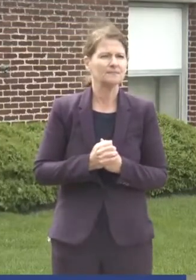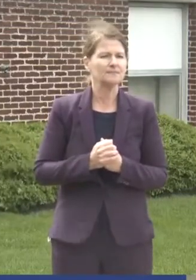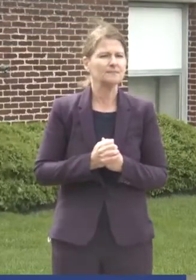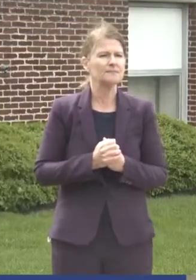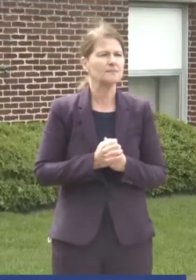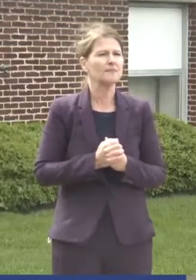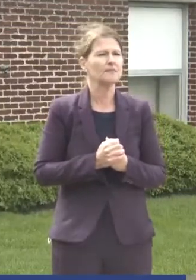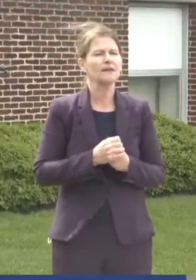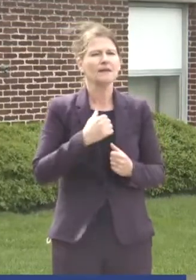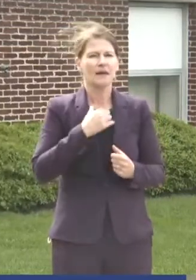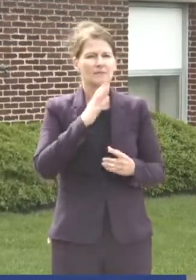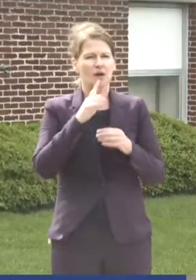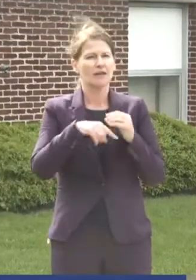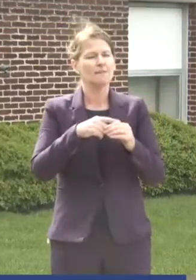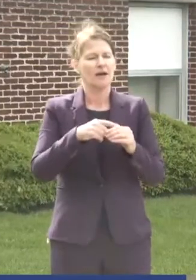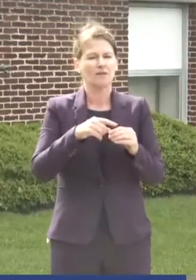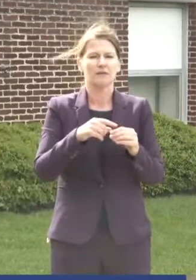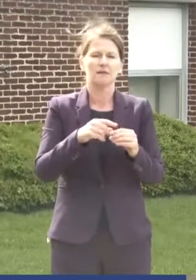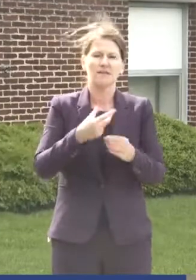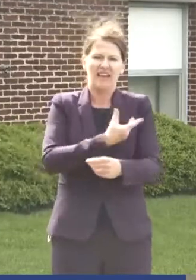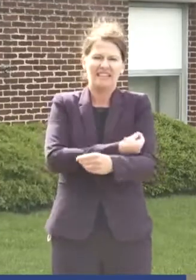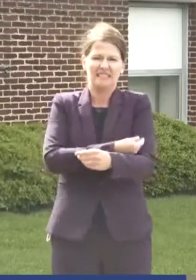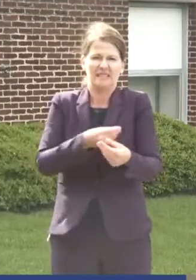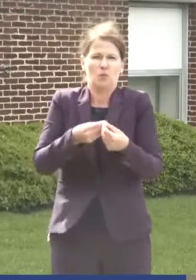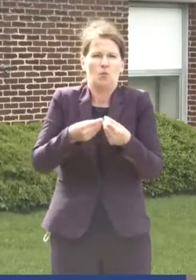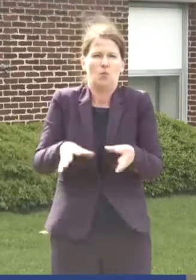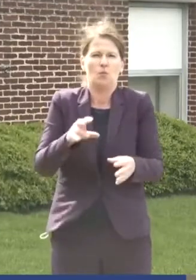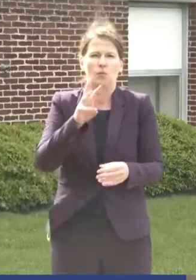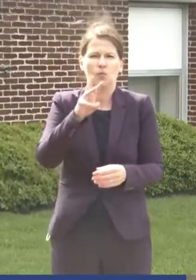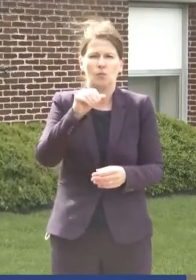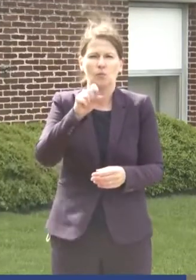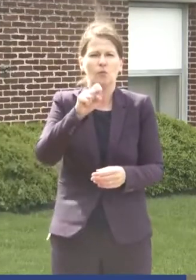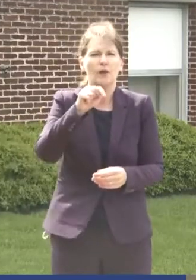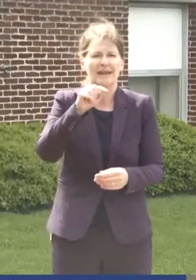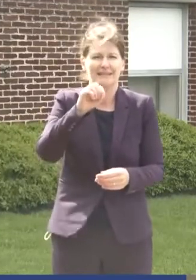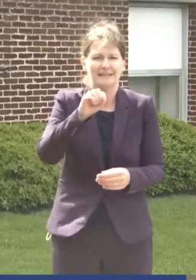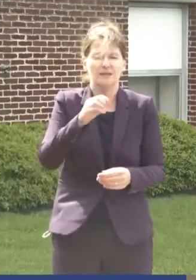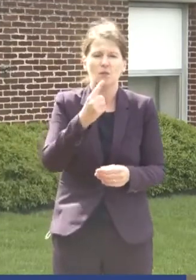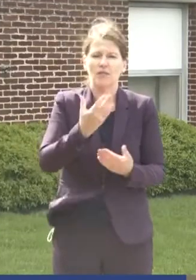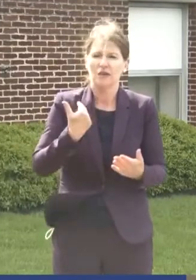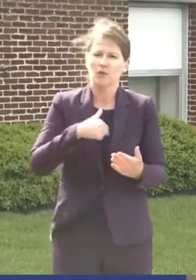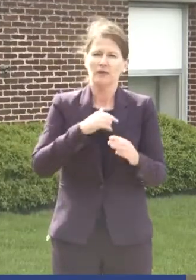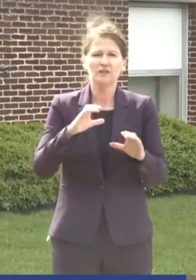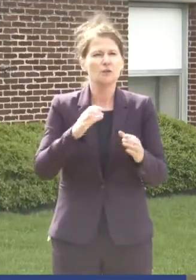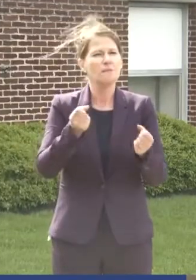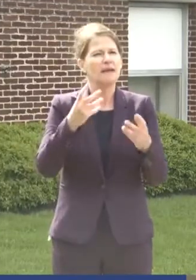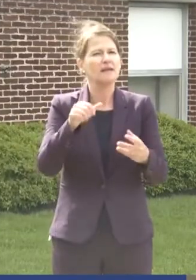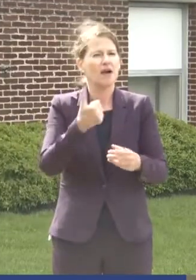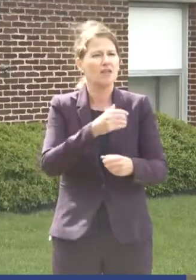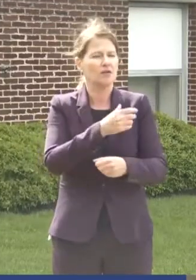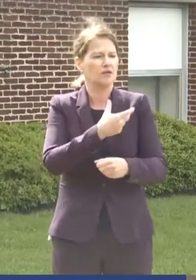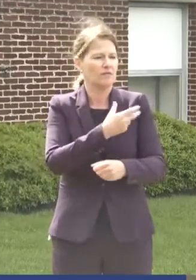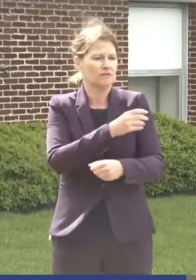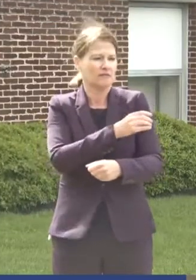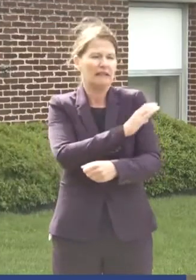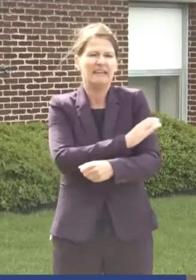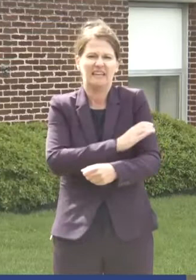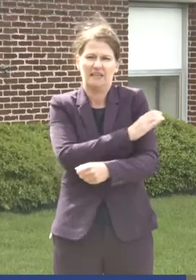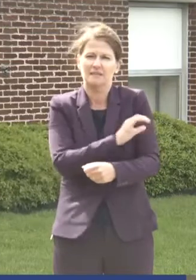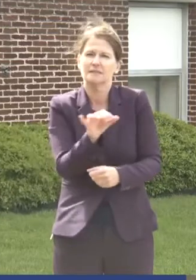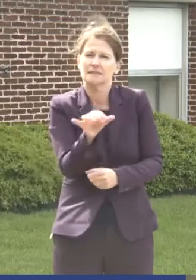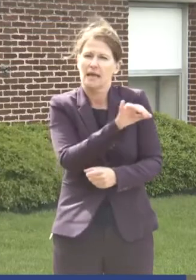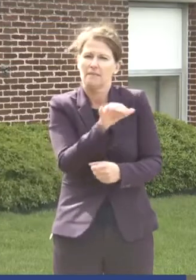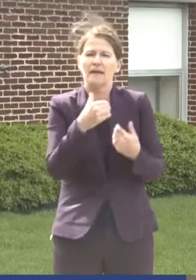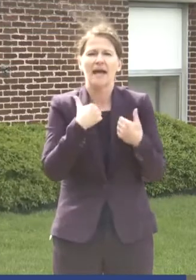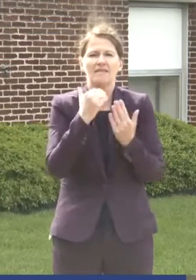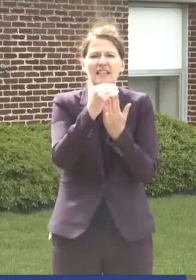Speaking to the issue of waste, one of the things that we do and many other vaccination clinics do is they have a